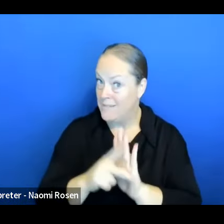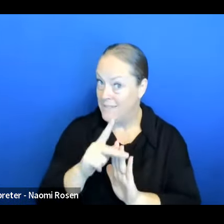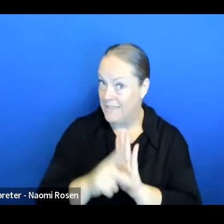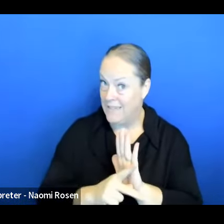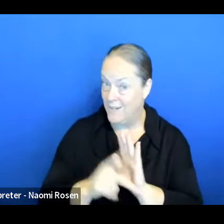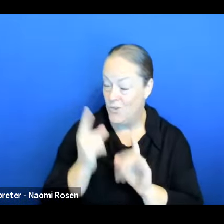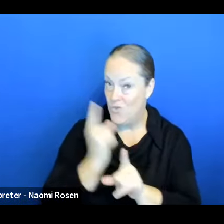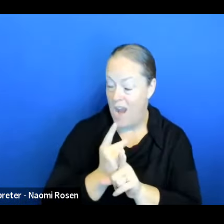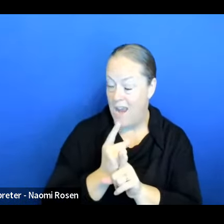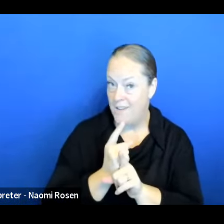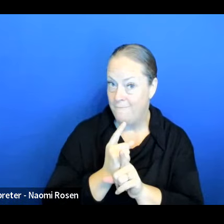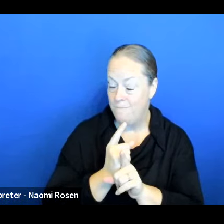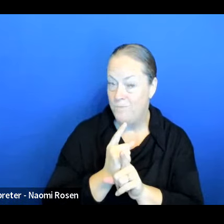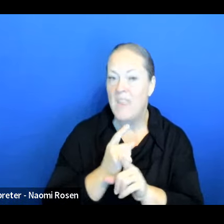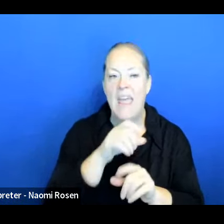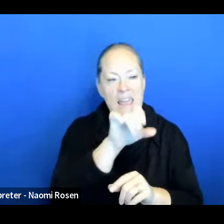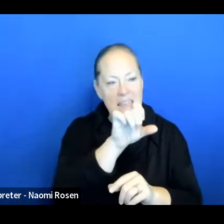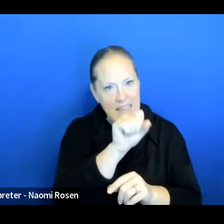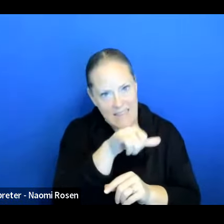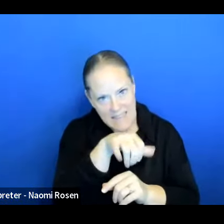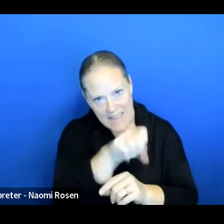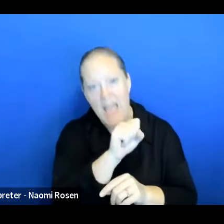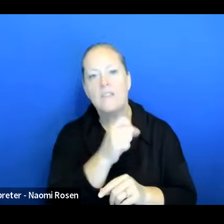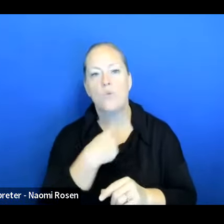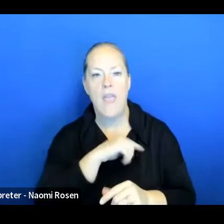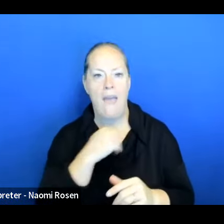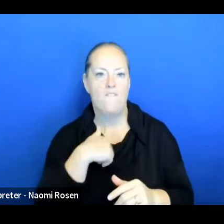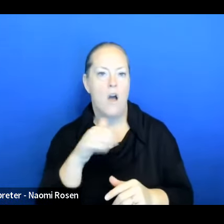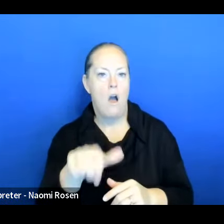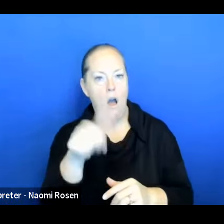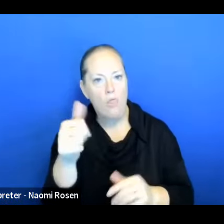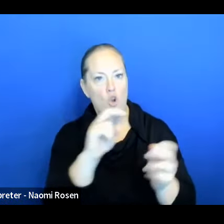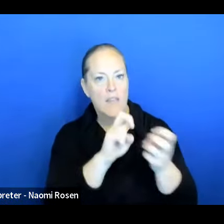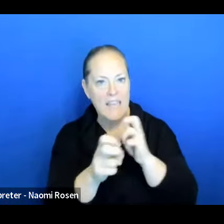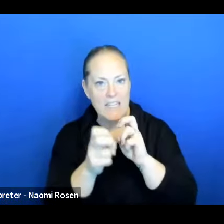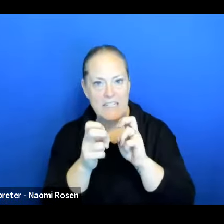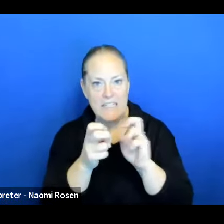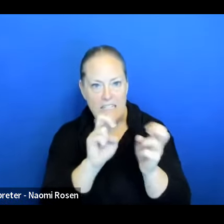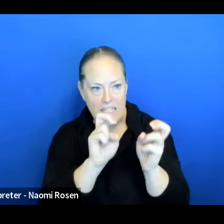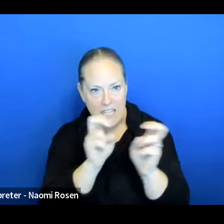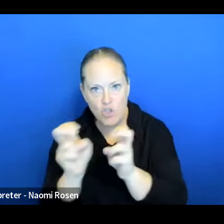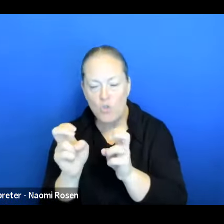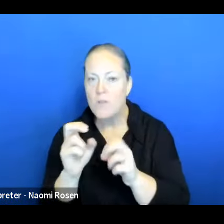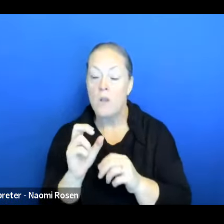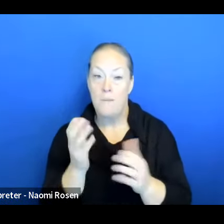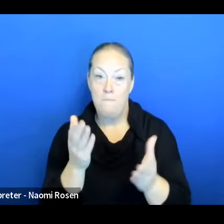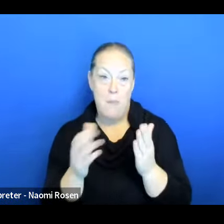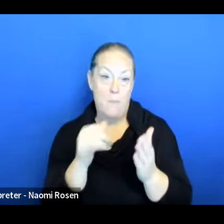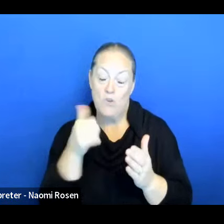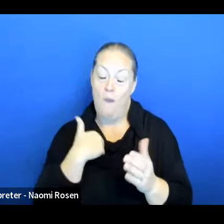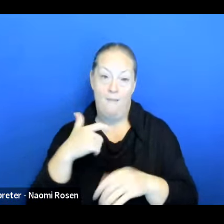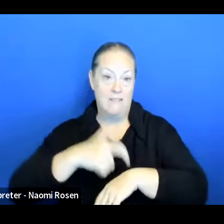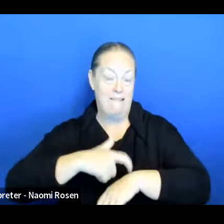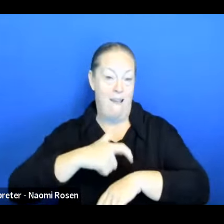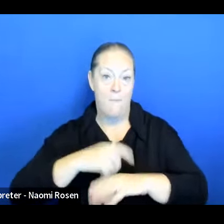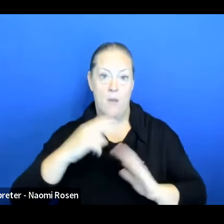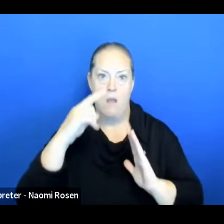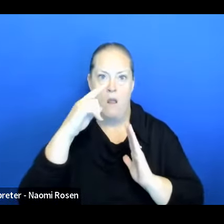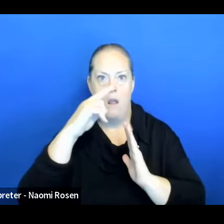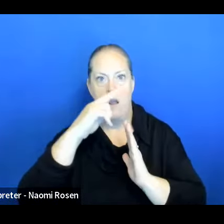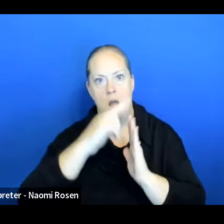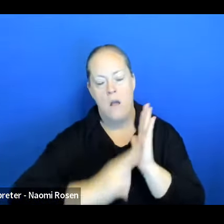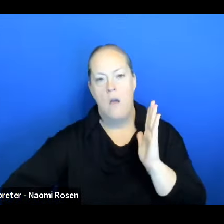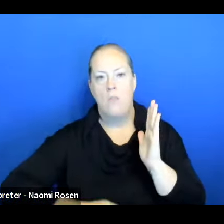Yes, we have a lot of competing other issues and we really don't have time sometimes to read those long